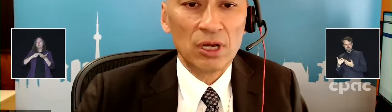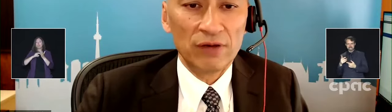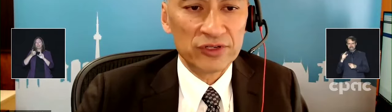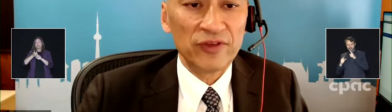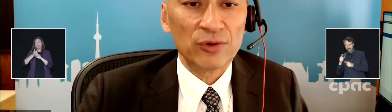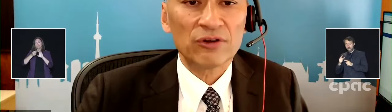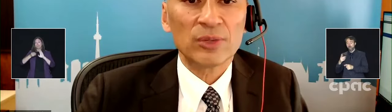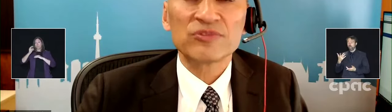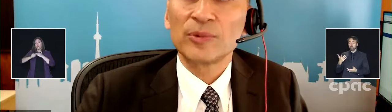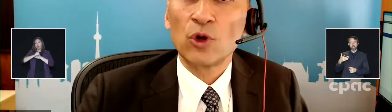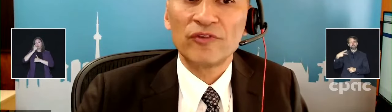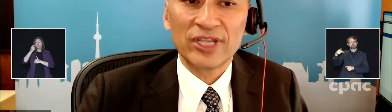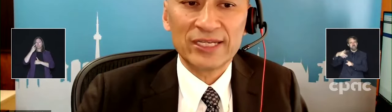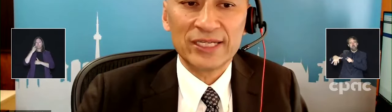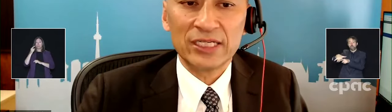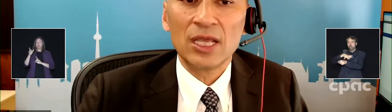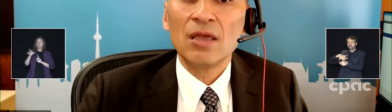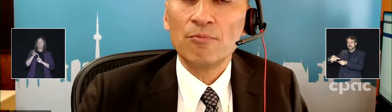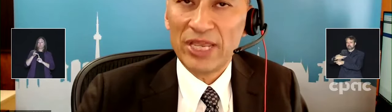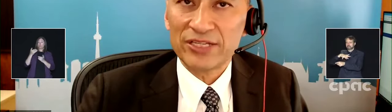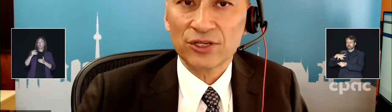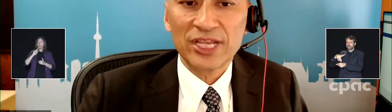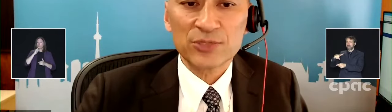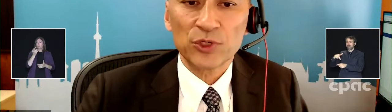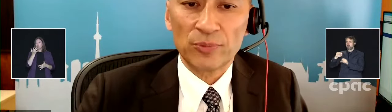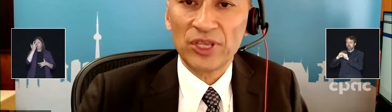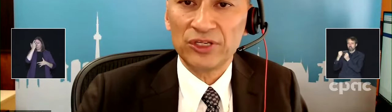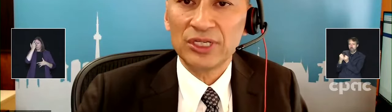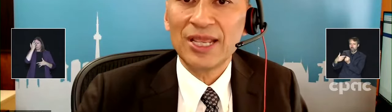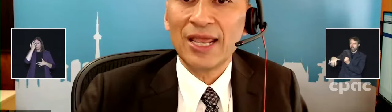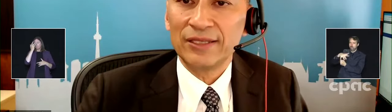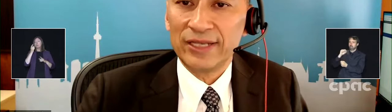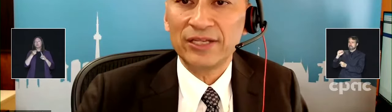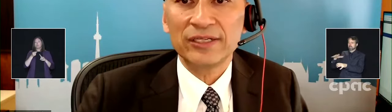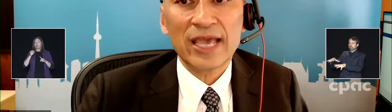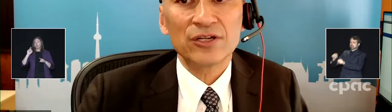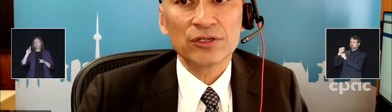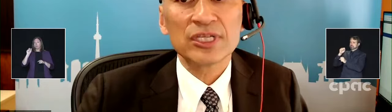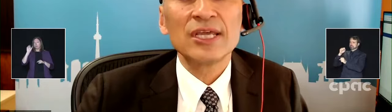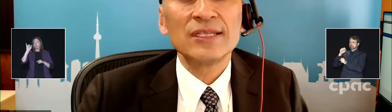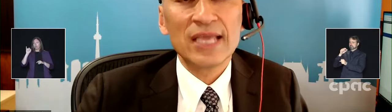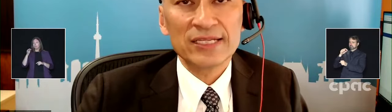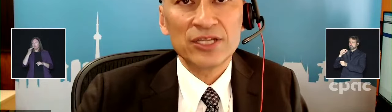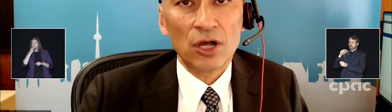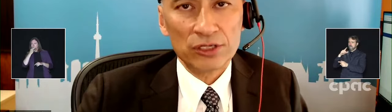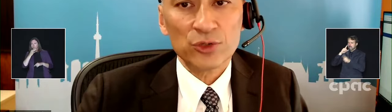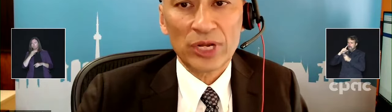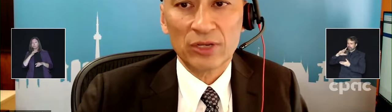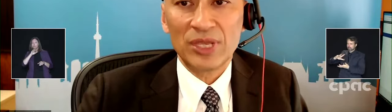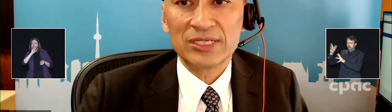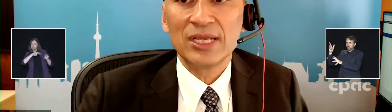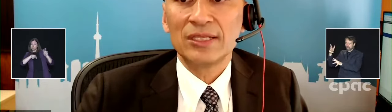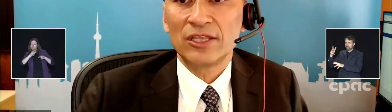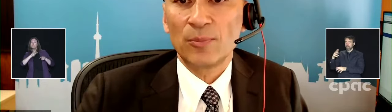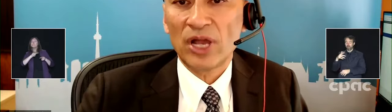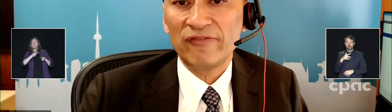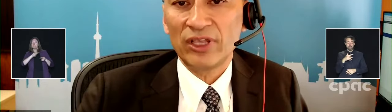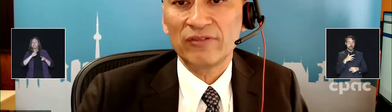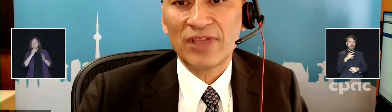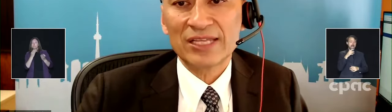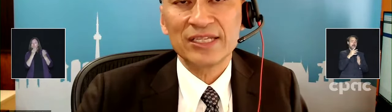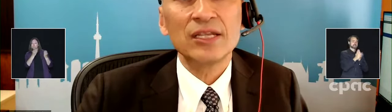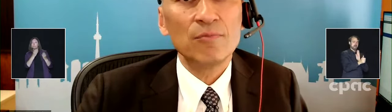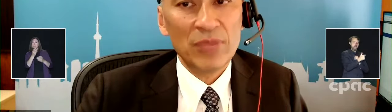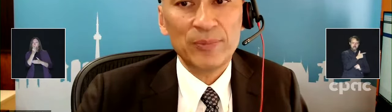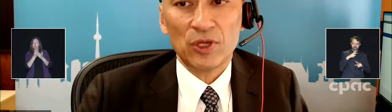risk of severe outcomes from COVID-19, based on expert opinion and the data in adults, NACI also recommends that the